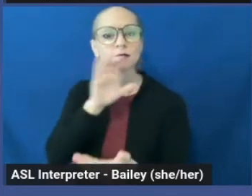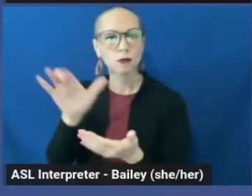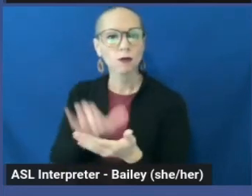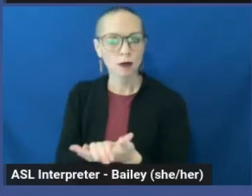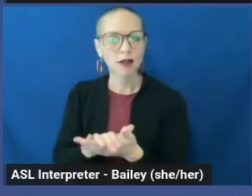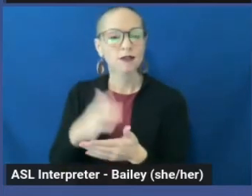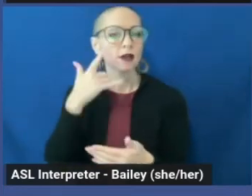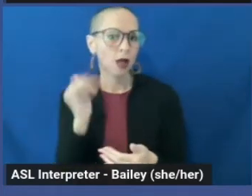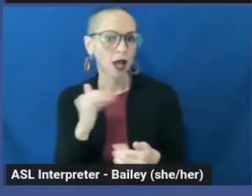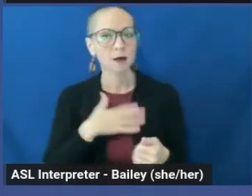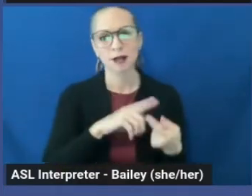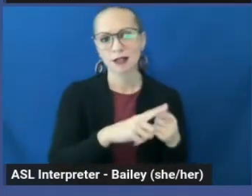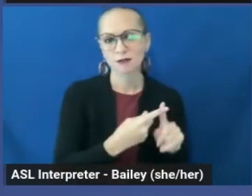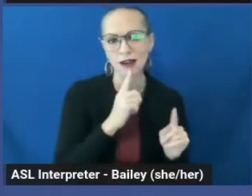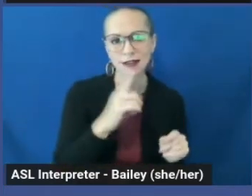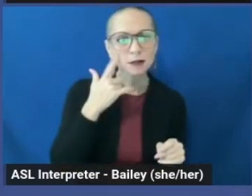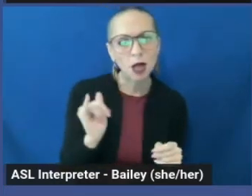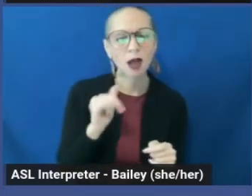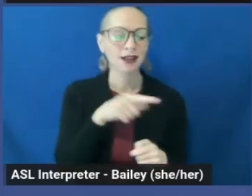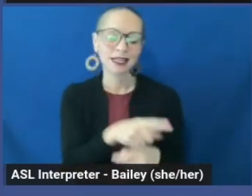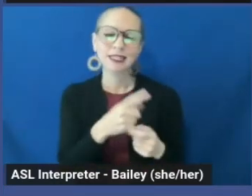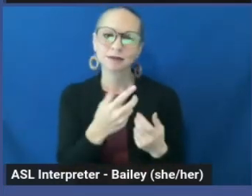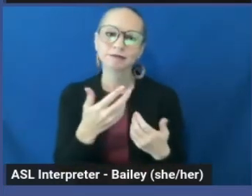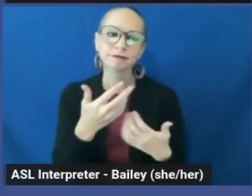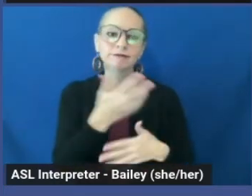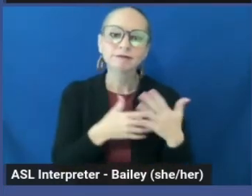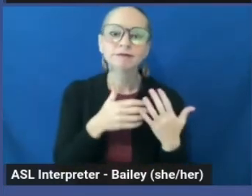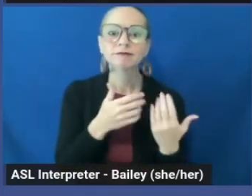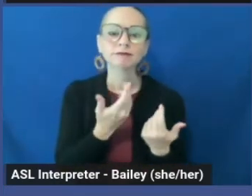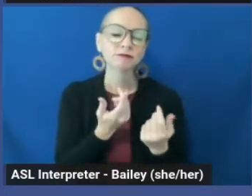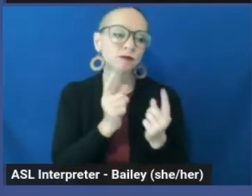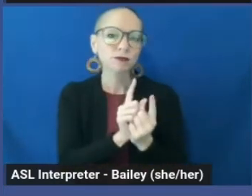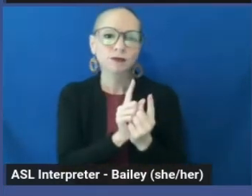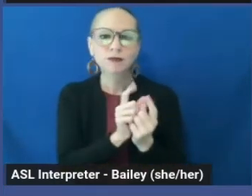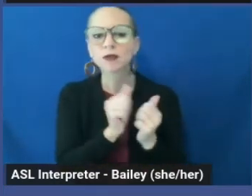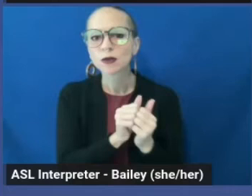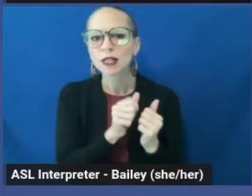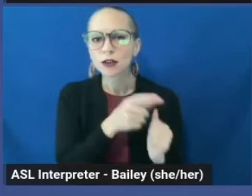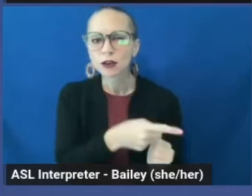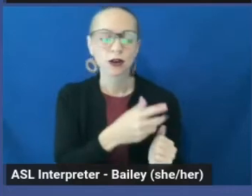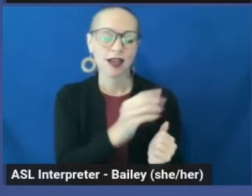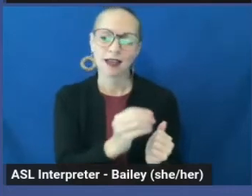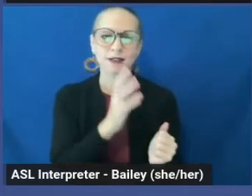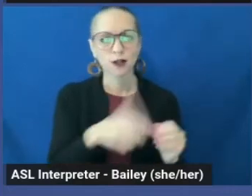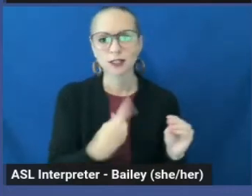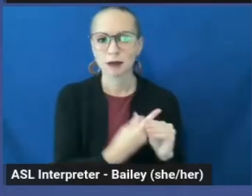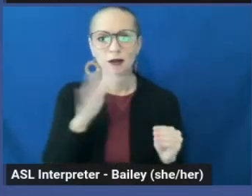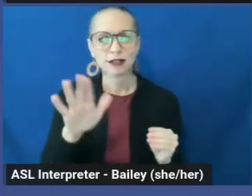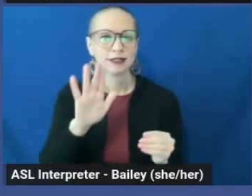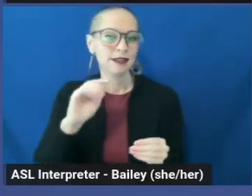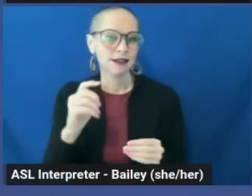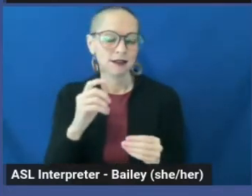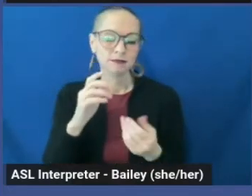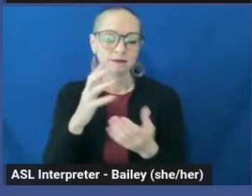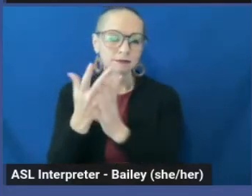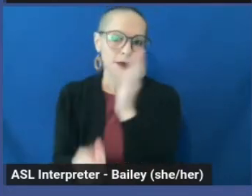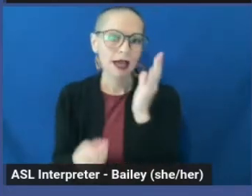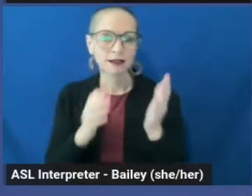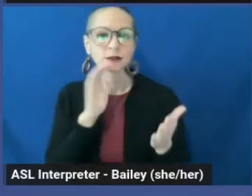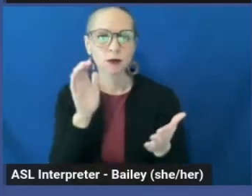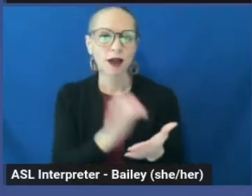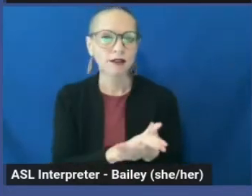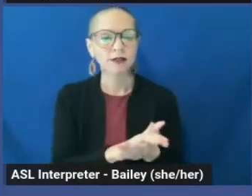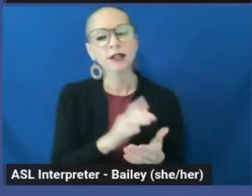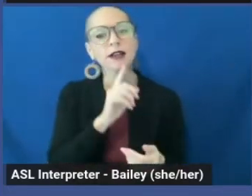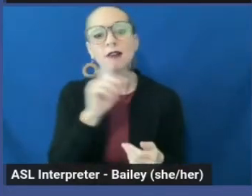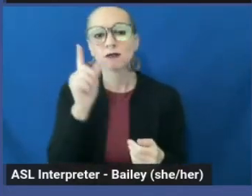blonde. My friend is blonde. And he spends most of their sessions speaking only of his past wife. And with consent, requests that she